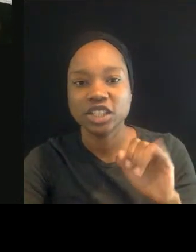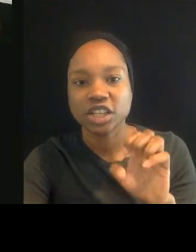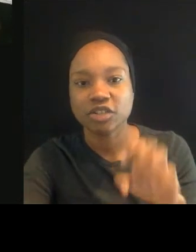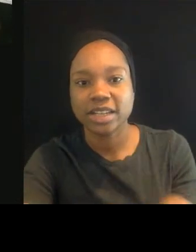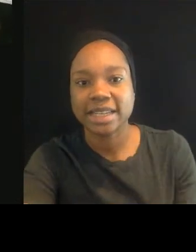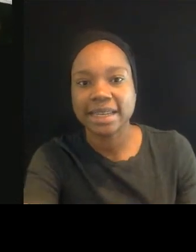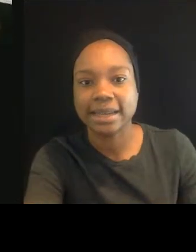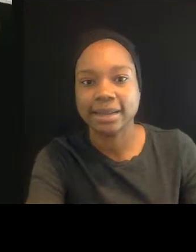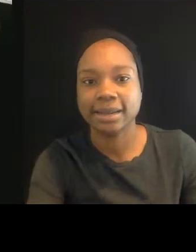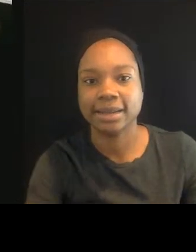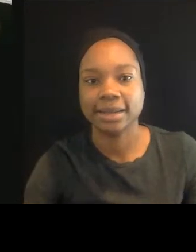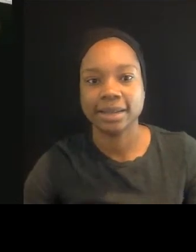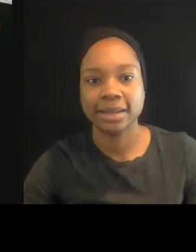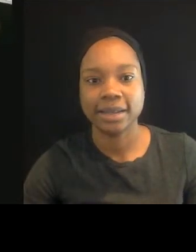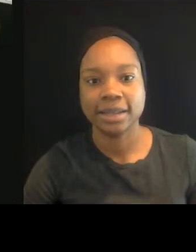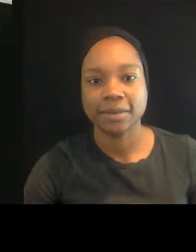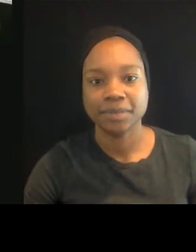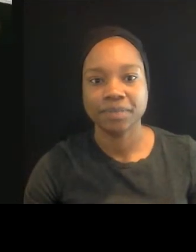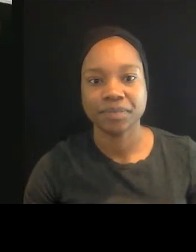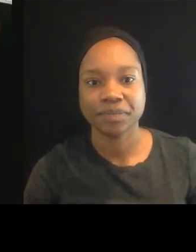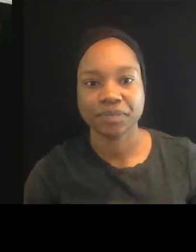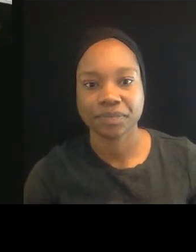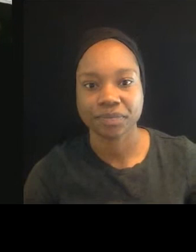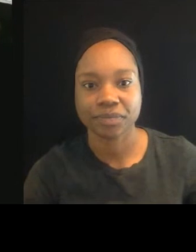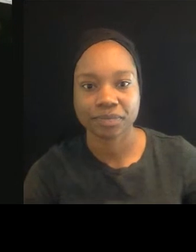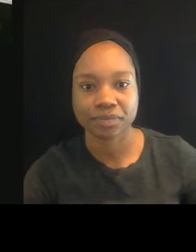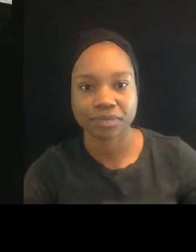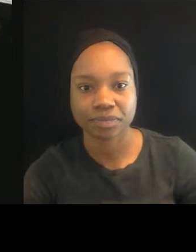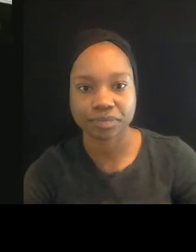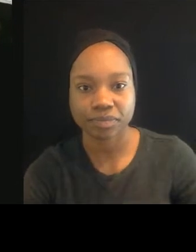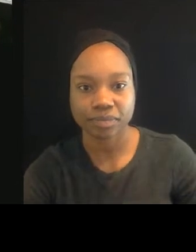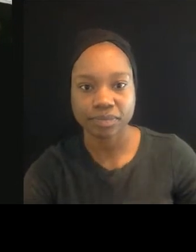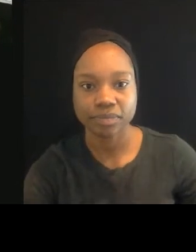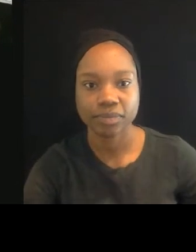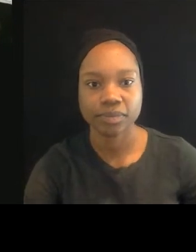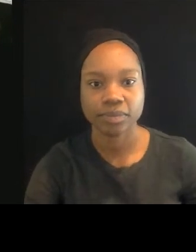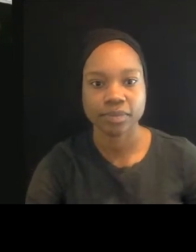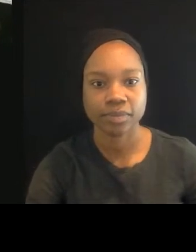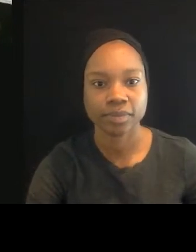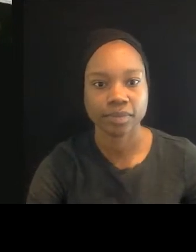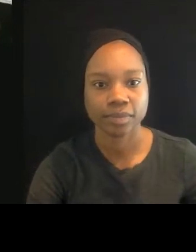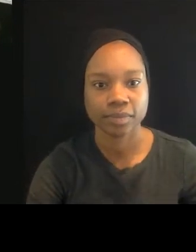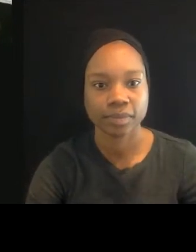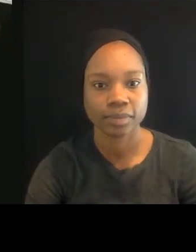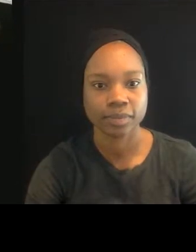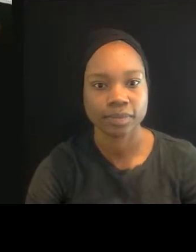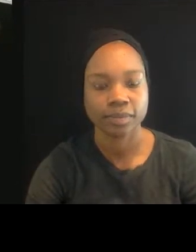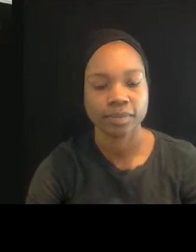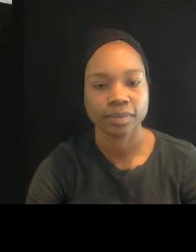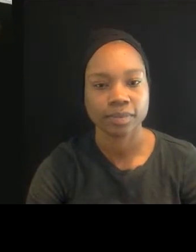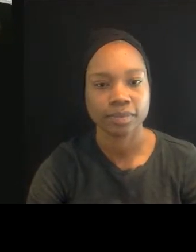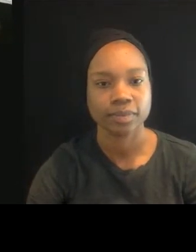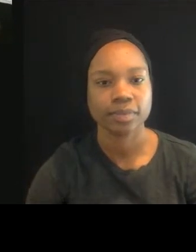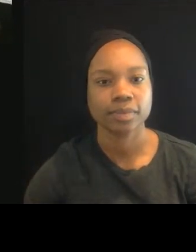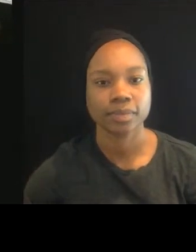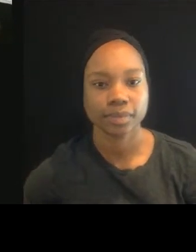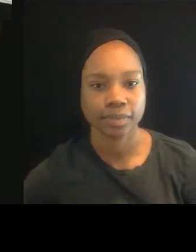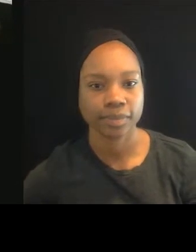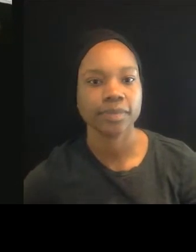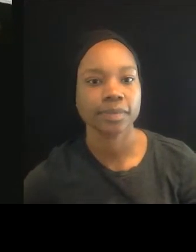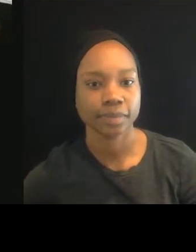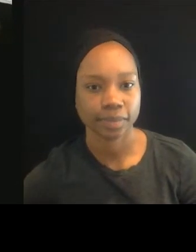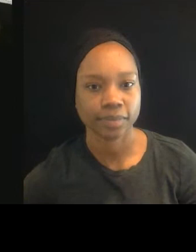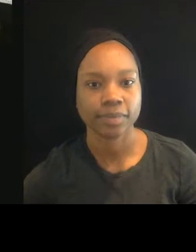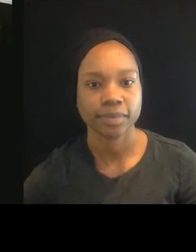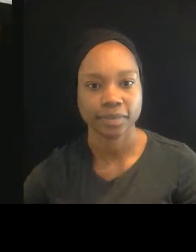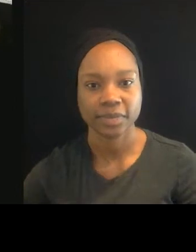I want to wheel it around and say, and I love the title of this program of Between Stillness and Action. And I think we've sat with the stillness.